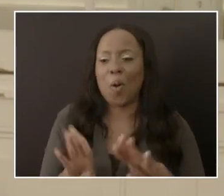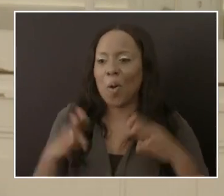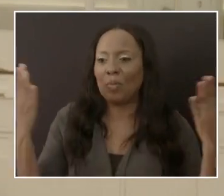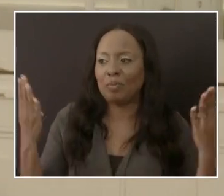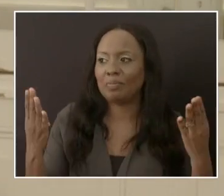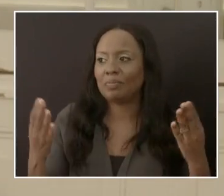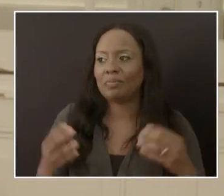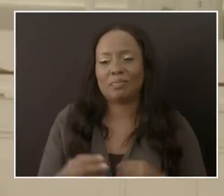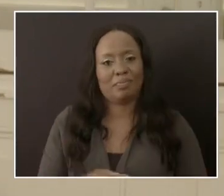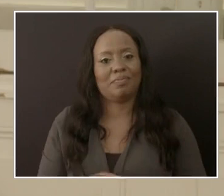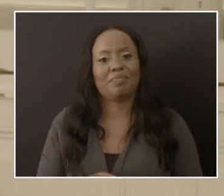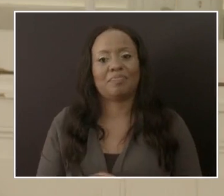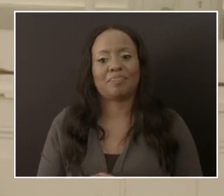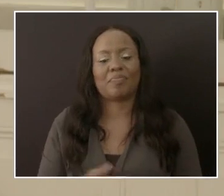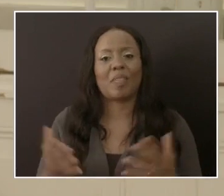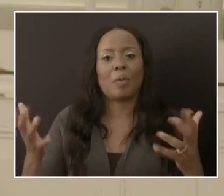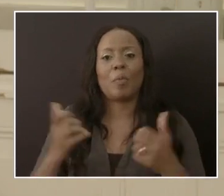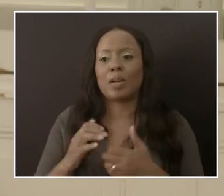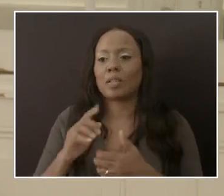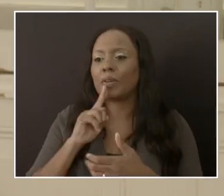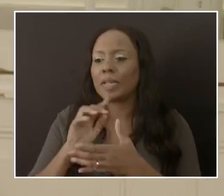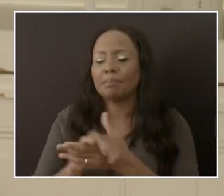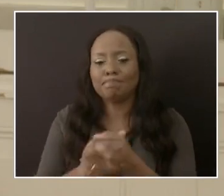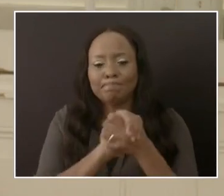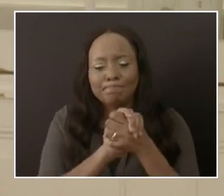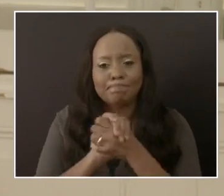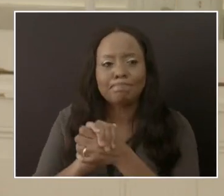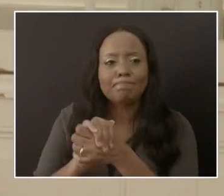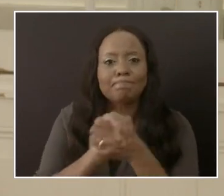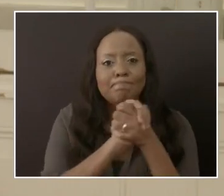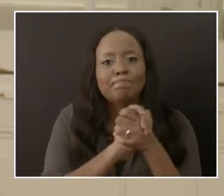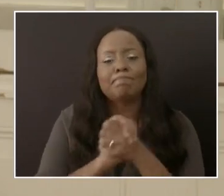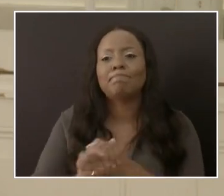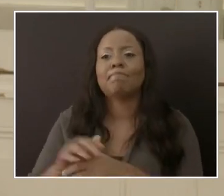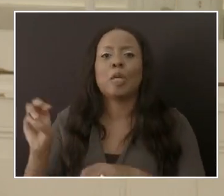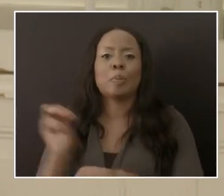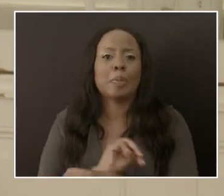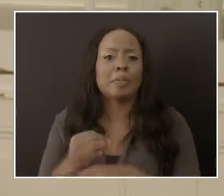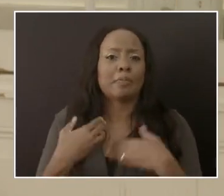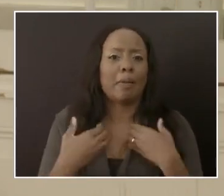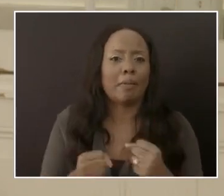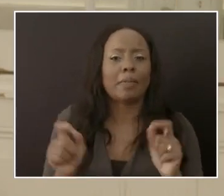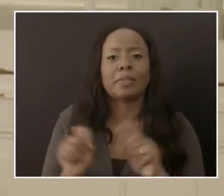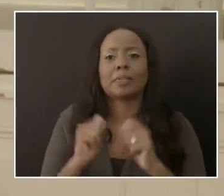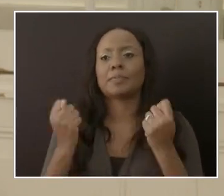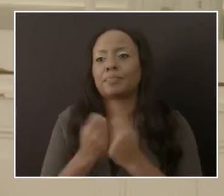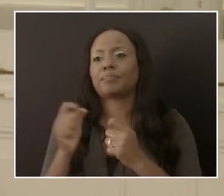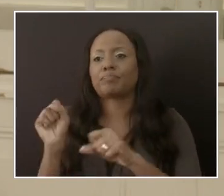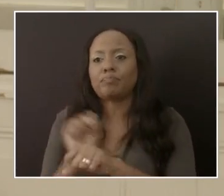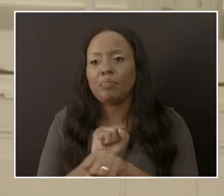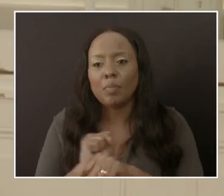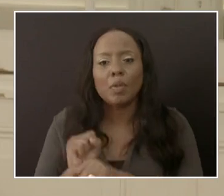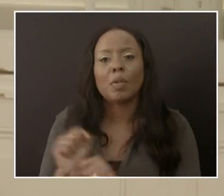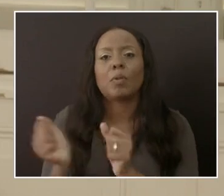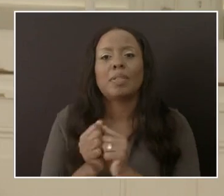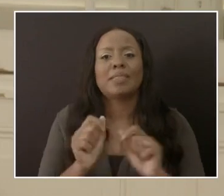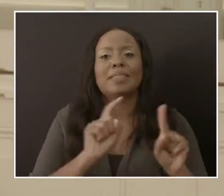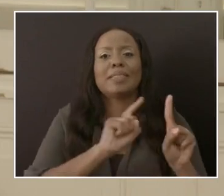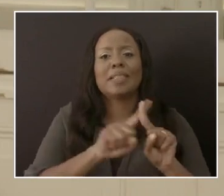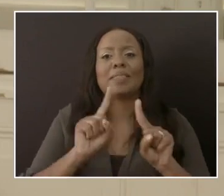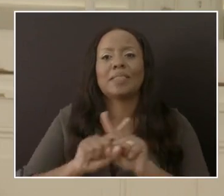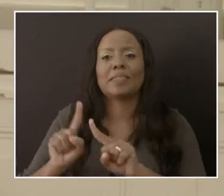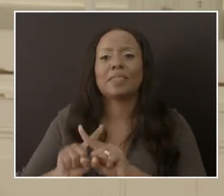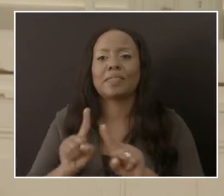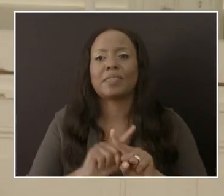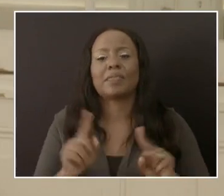compliment the the team from the Ministry of Health that worked in the background on several of those events to